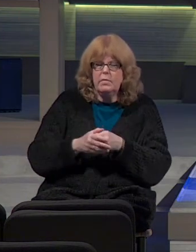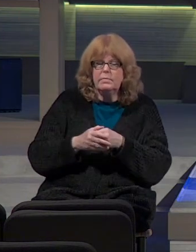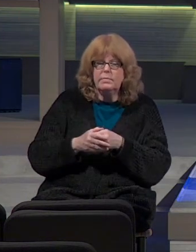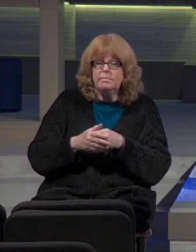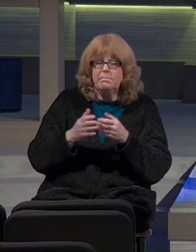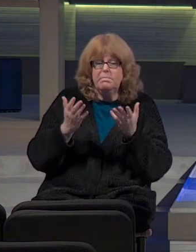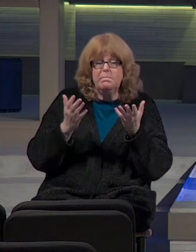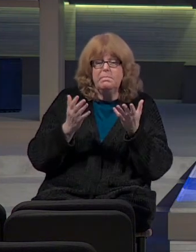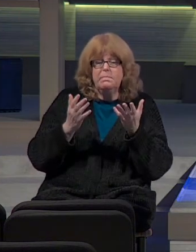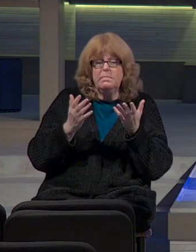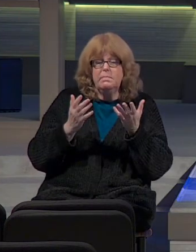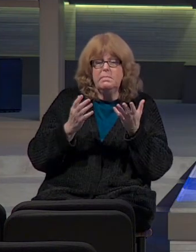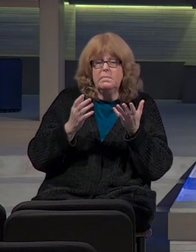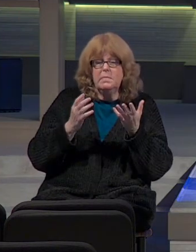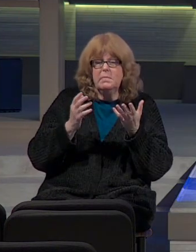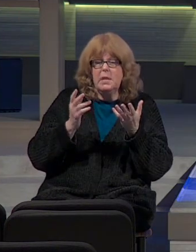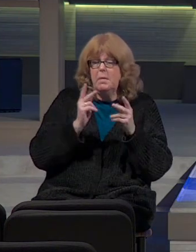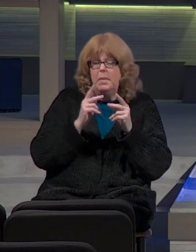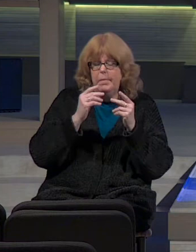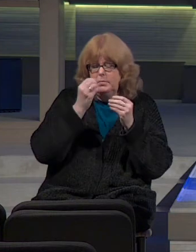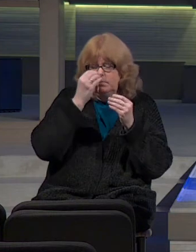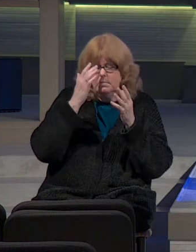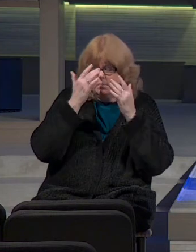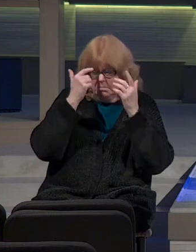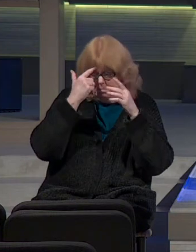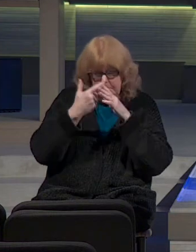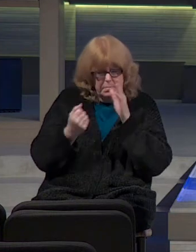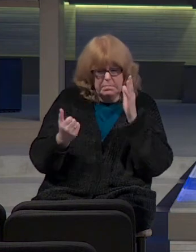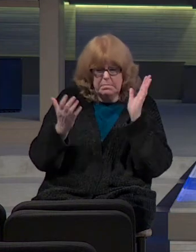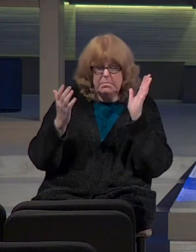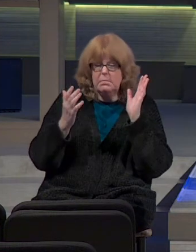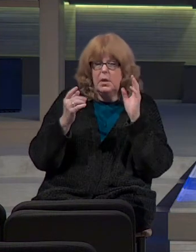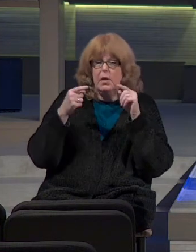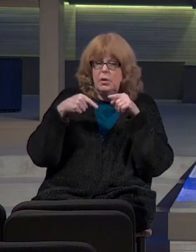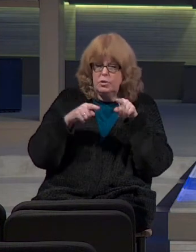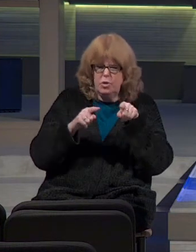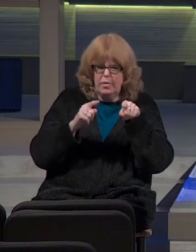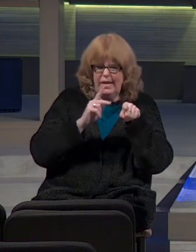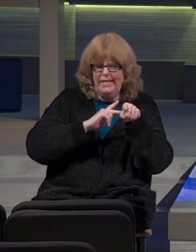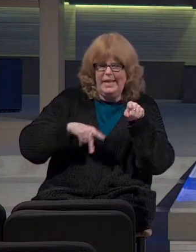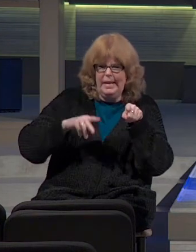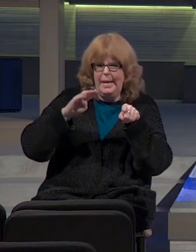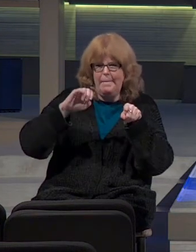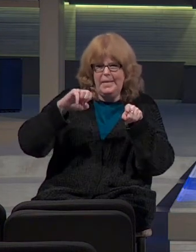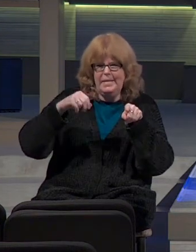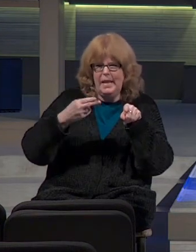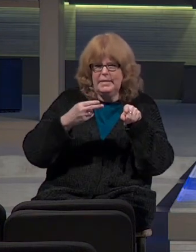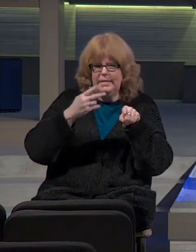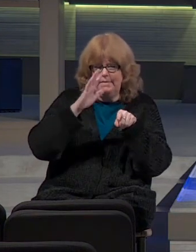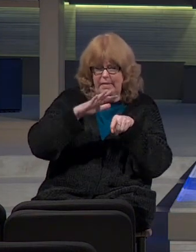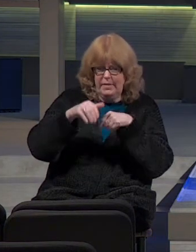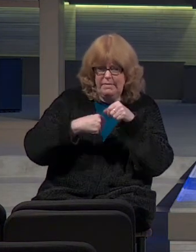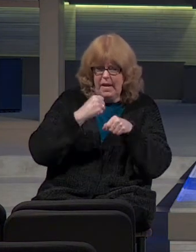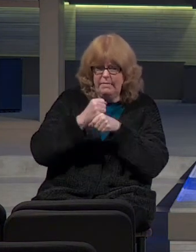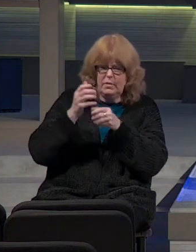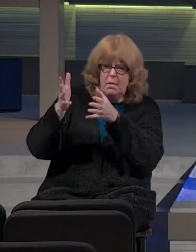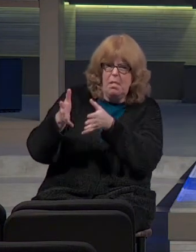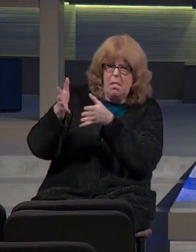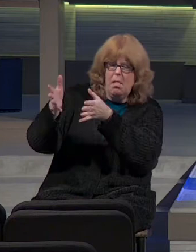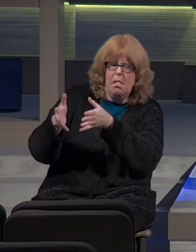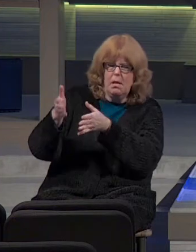escaped known existence. During this guy's reign. Fifty-five years.